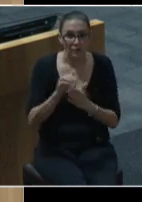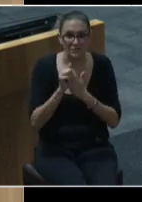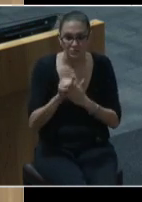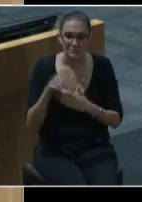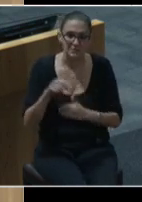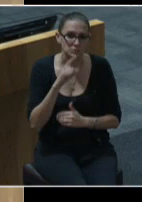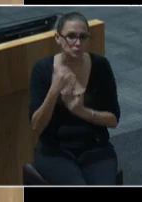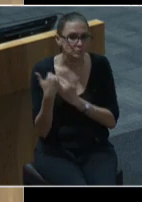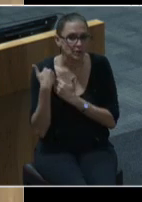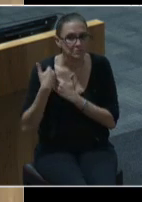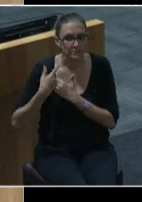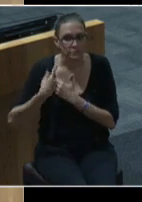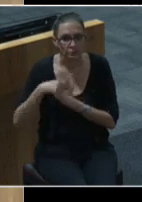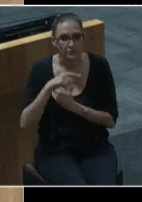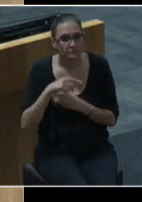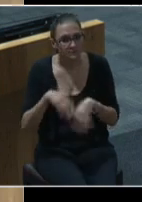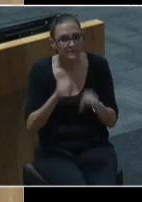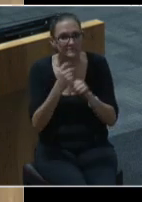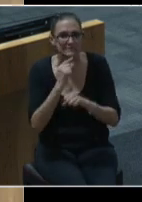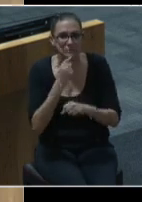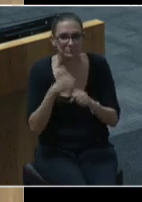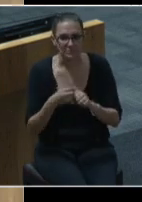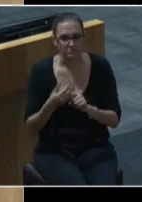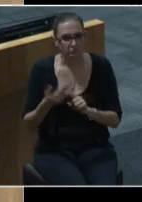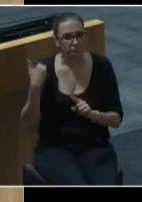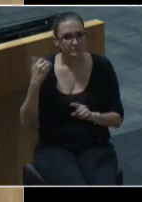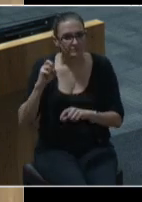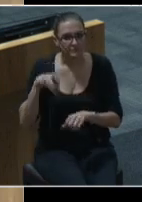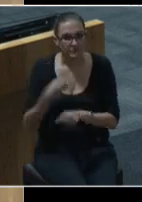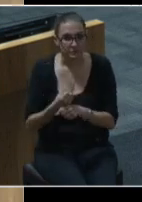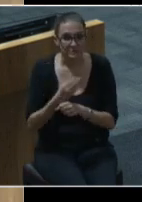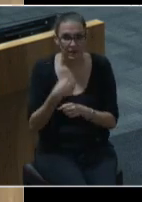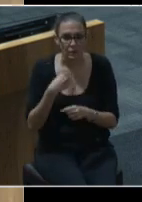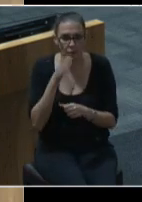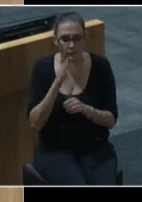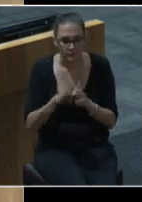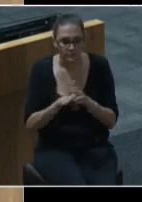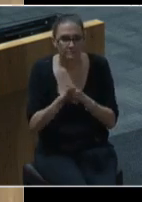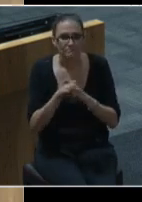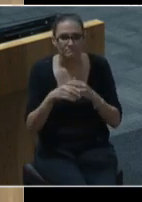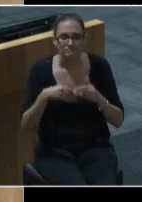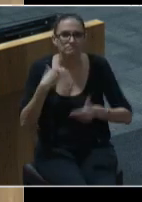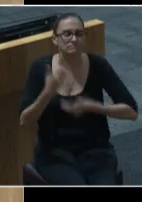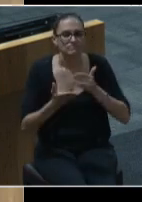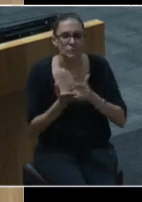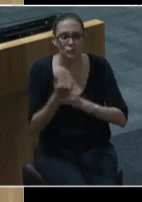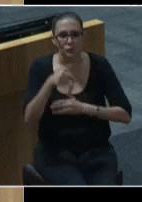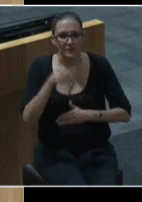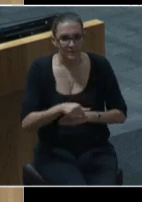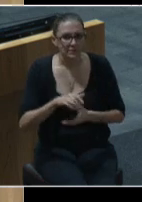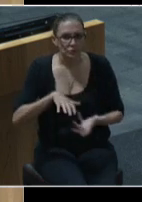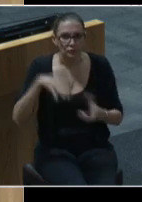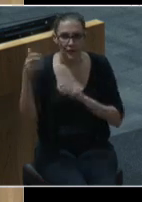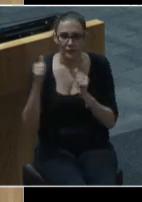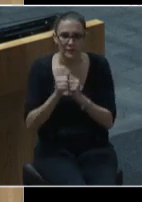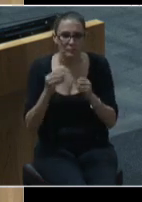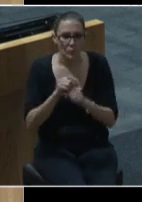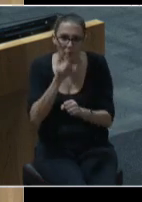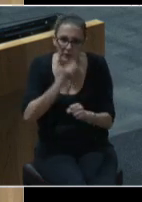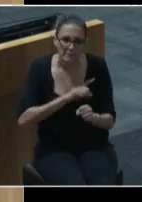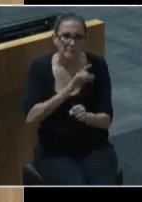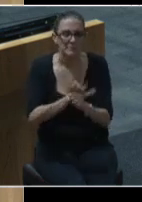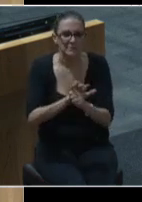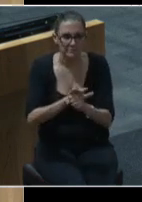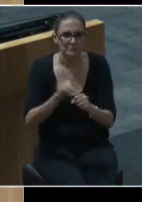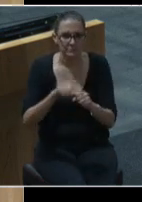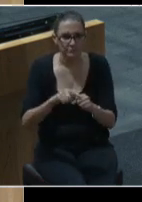seriously in years past. And we will emerge from these crises with an even sharper resolve and deeper commitment to